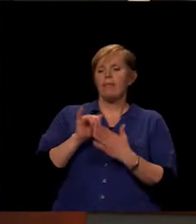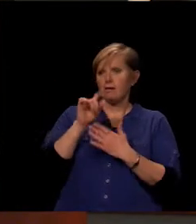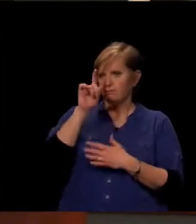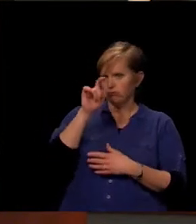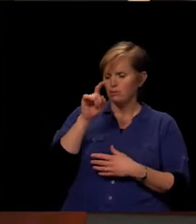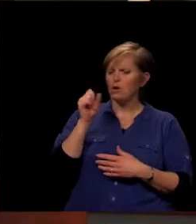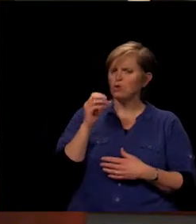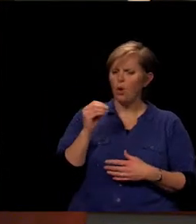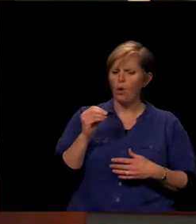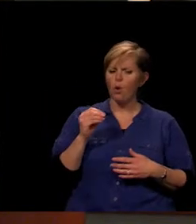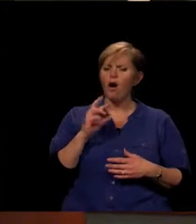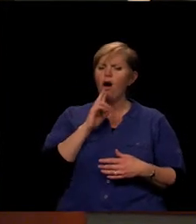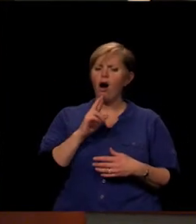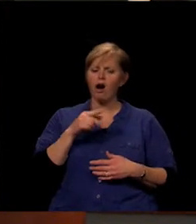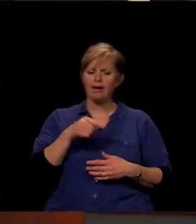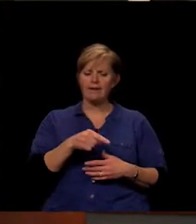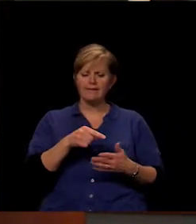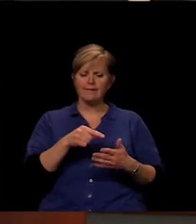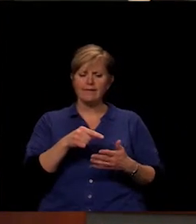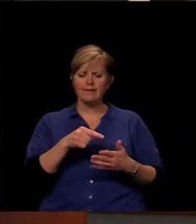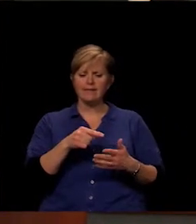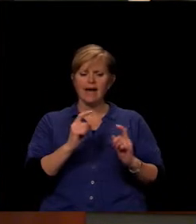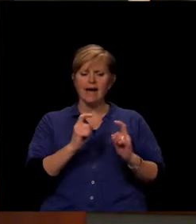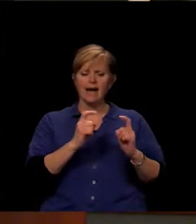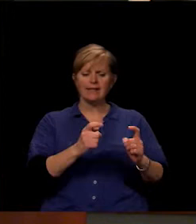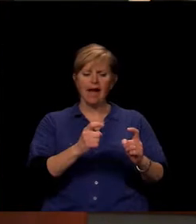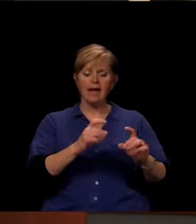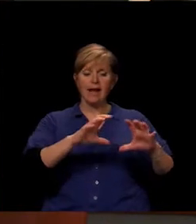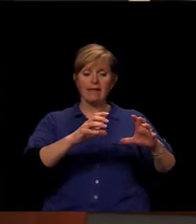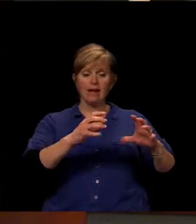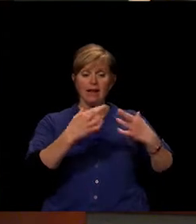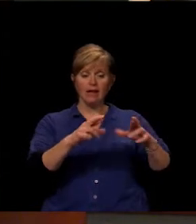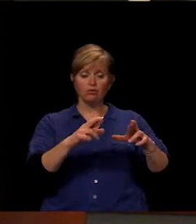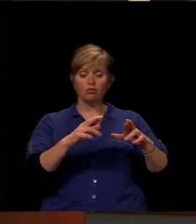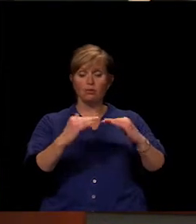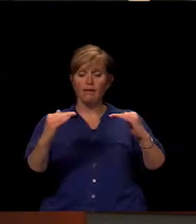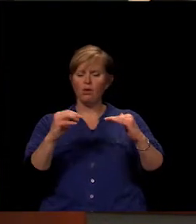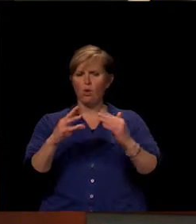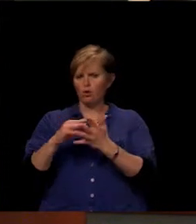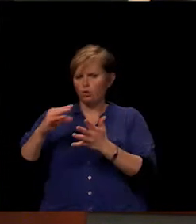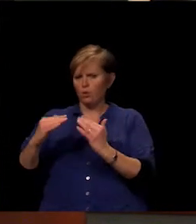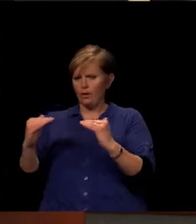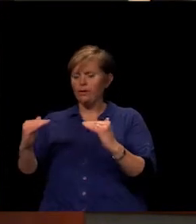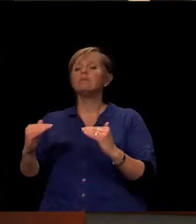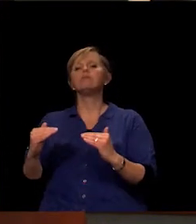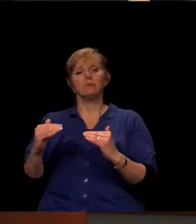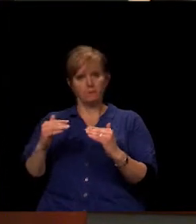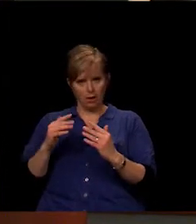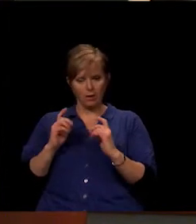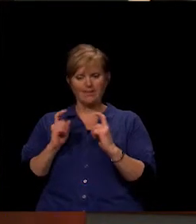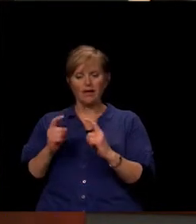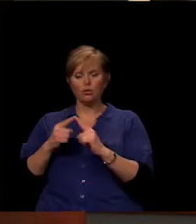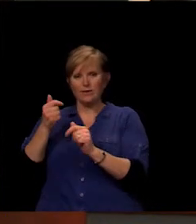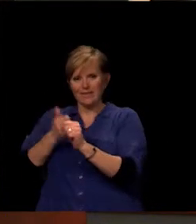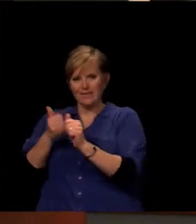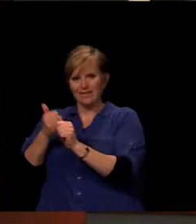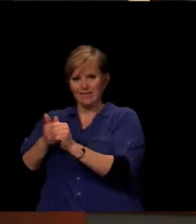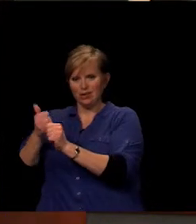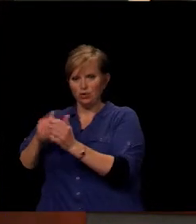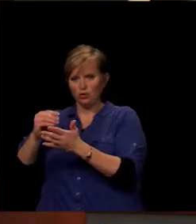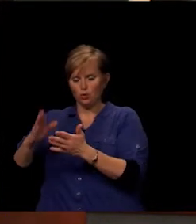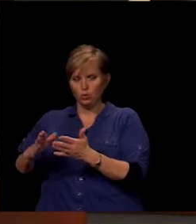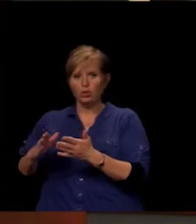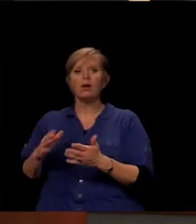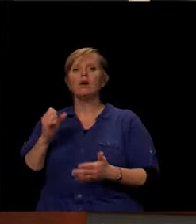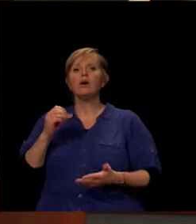the classroom level or are assigned to a student? Student level. To the individual student. Okay. So they'll be walking around in the hallways and